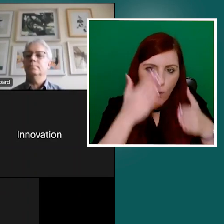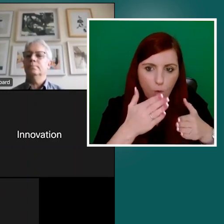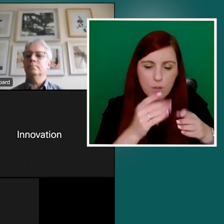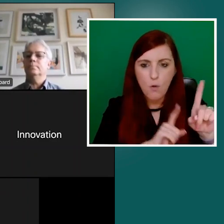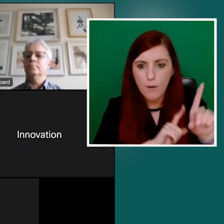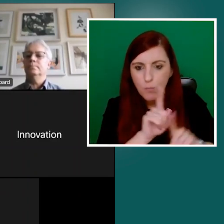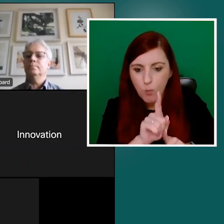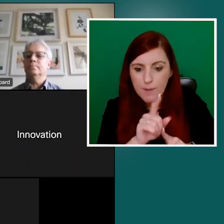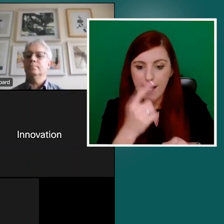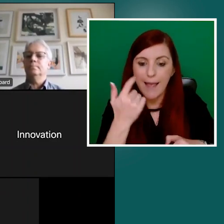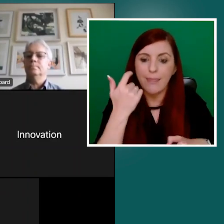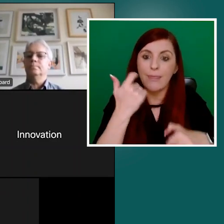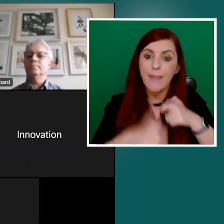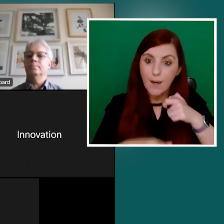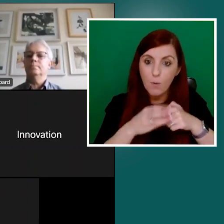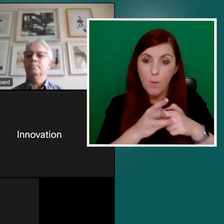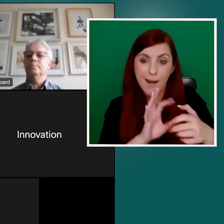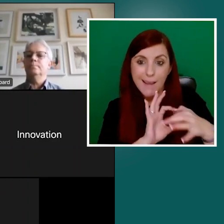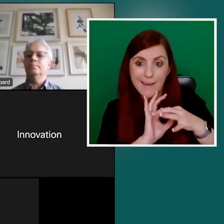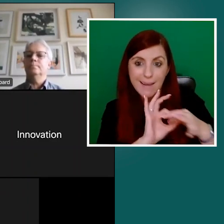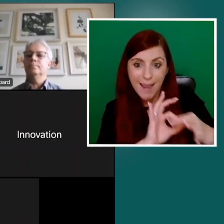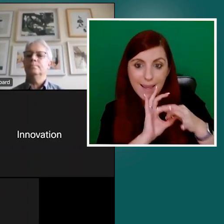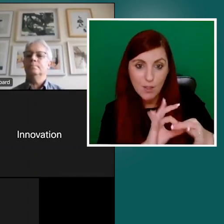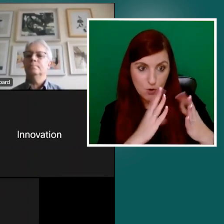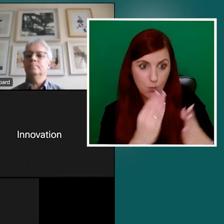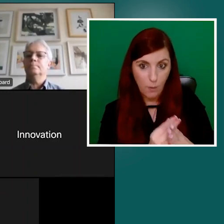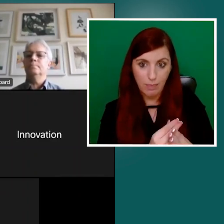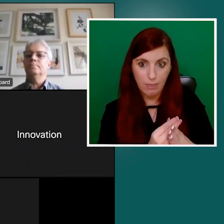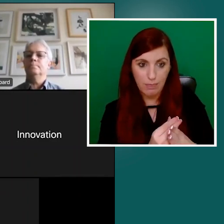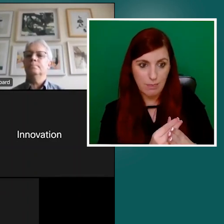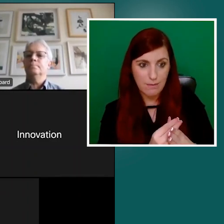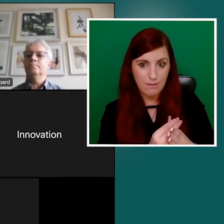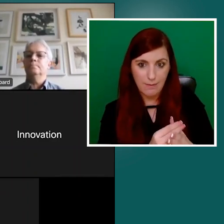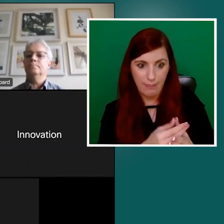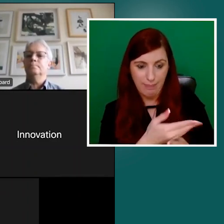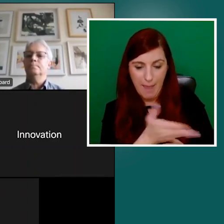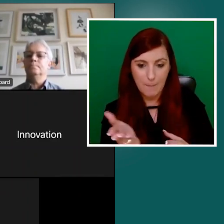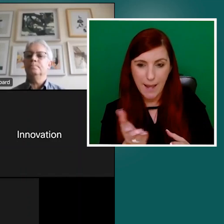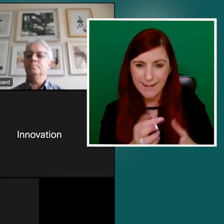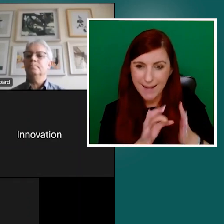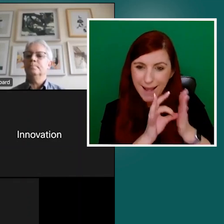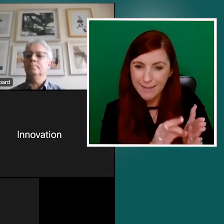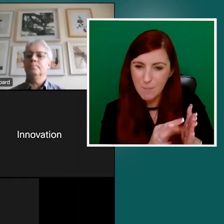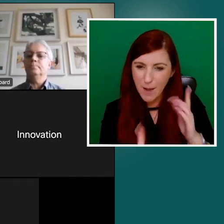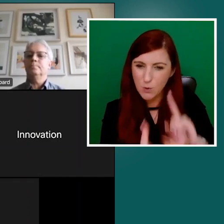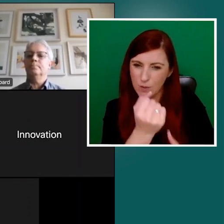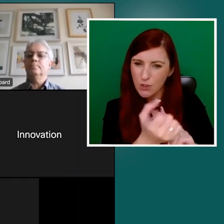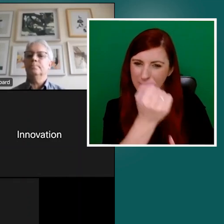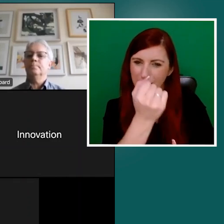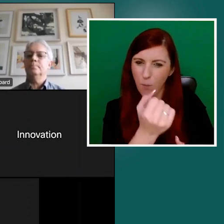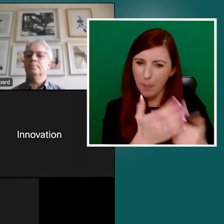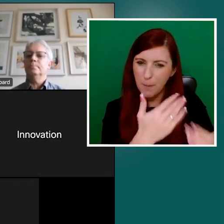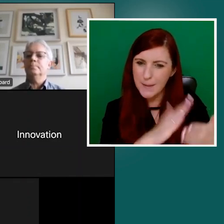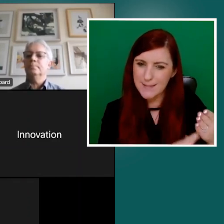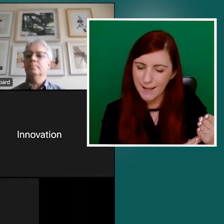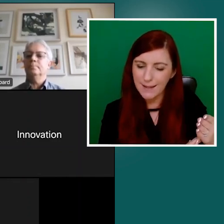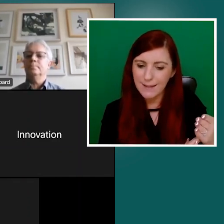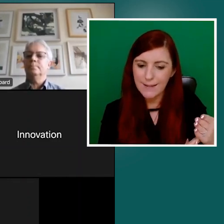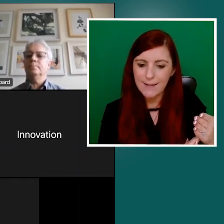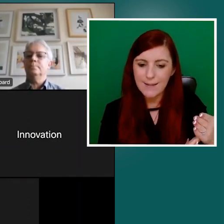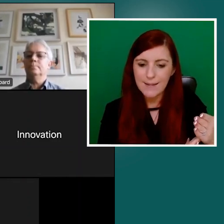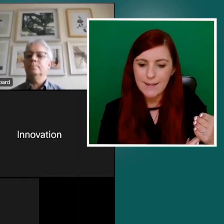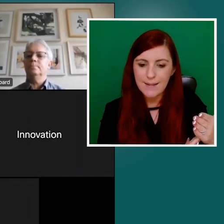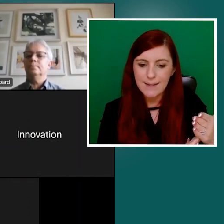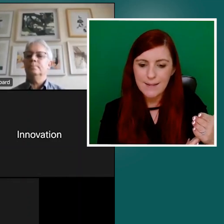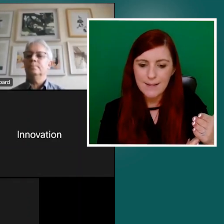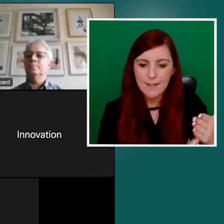with the bodies, uh, in terms of guiding them on how to do it. And, um, I suppose one of the, the key questions were often asked is,